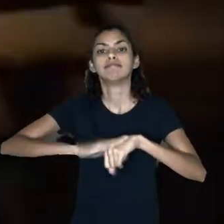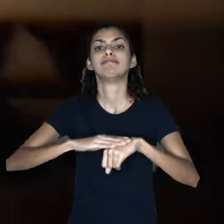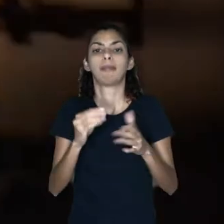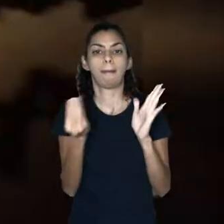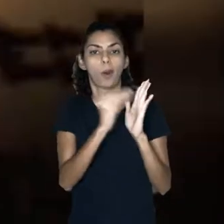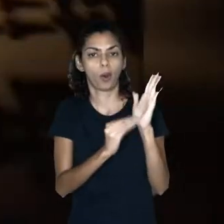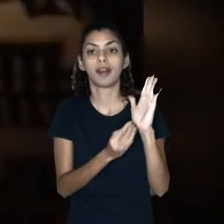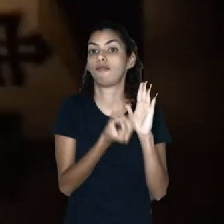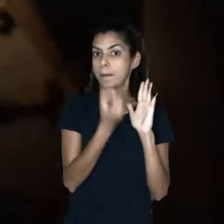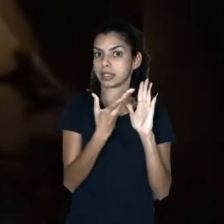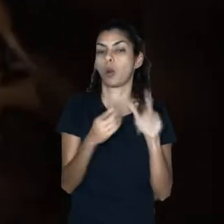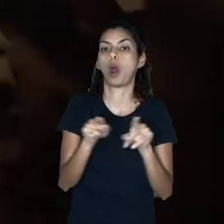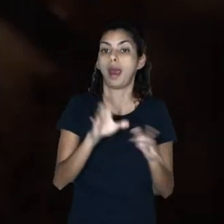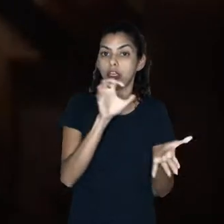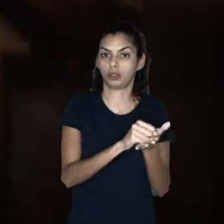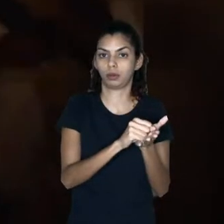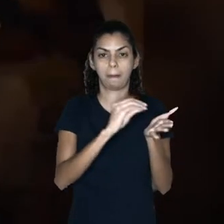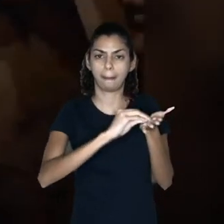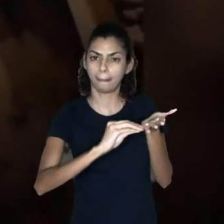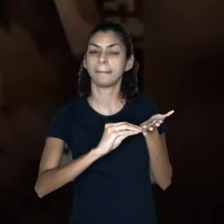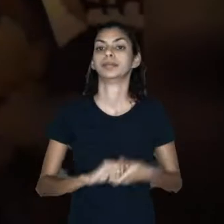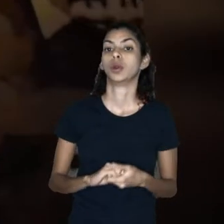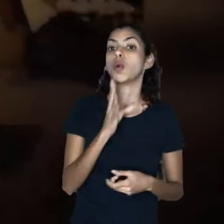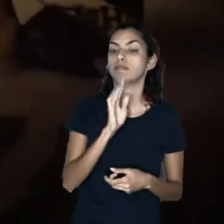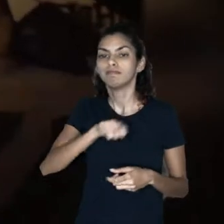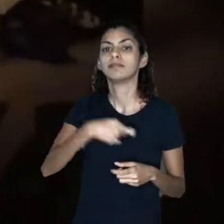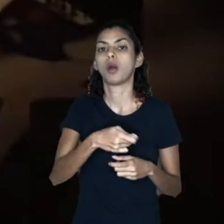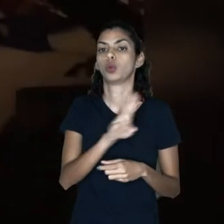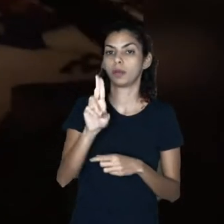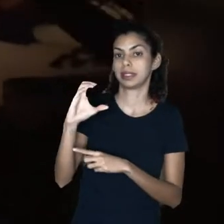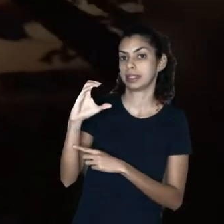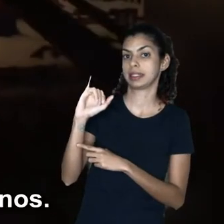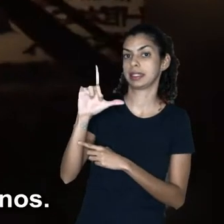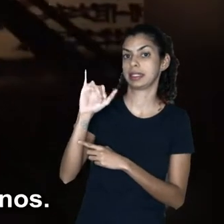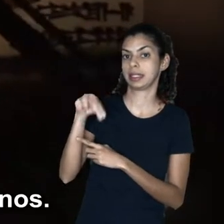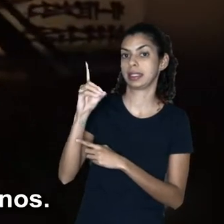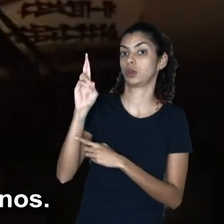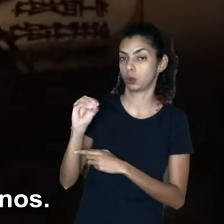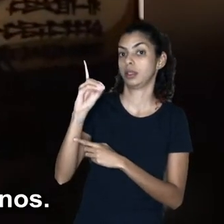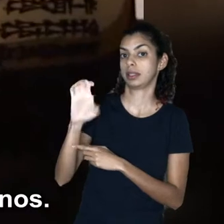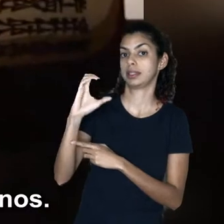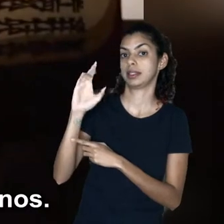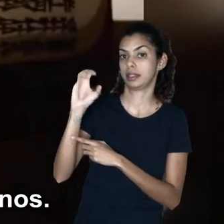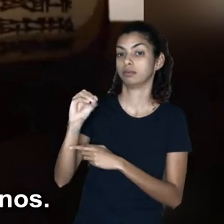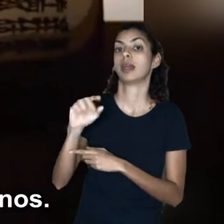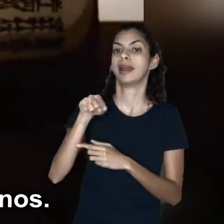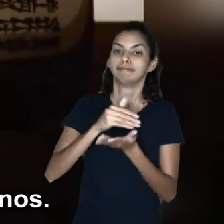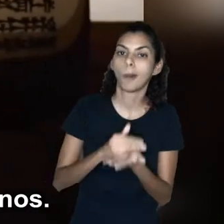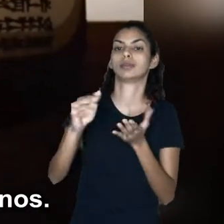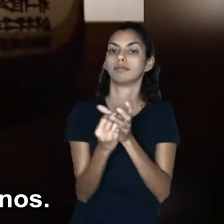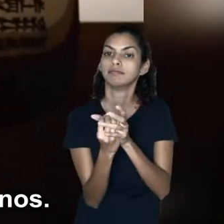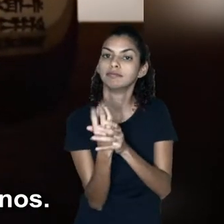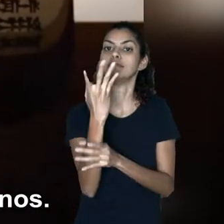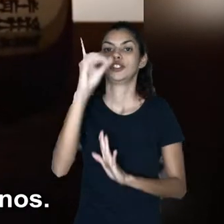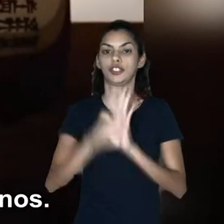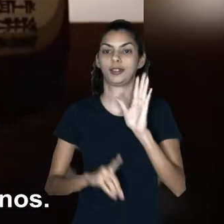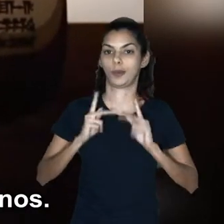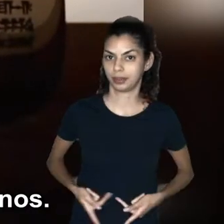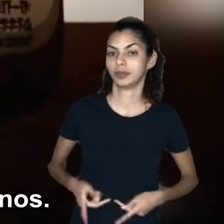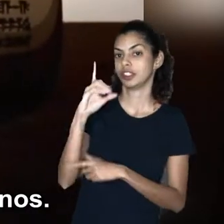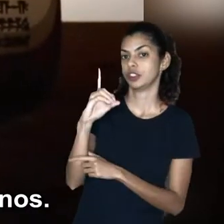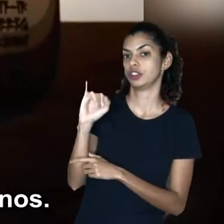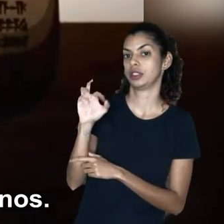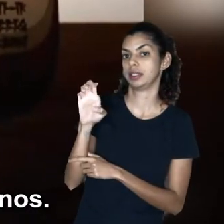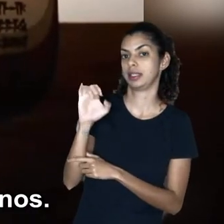known as the Cyrus Cylinder. And just like that, human